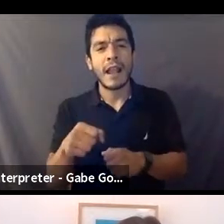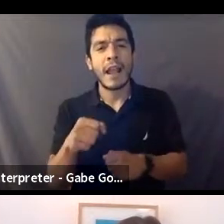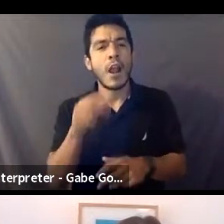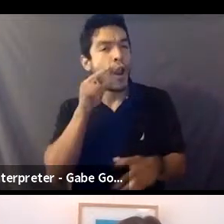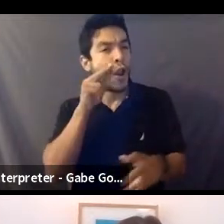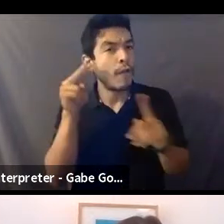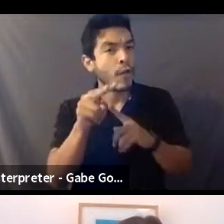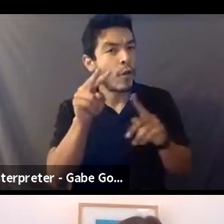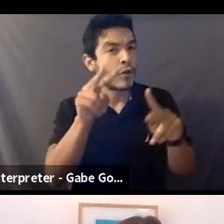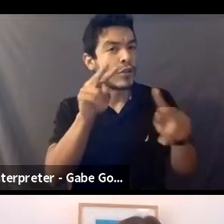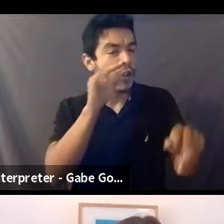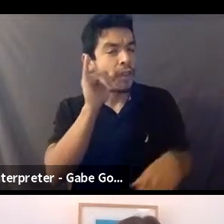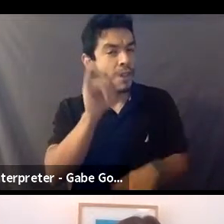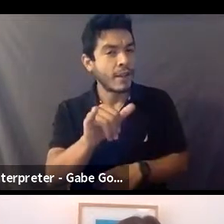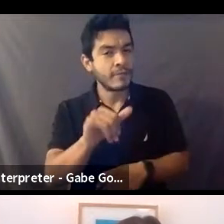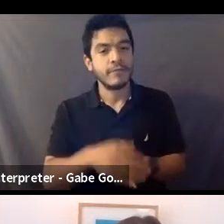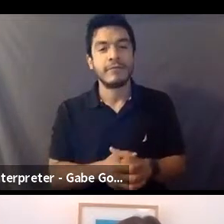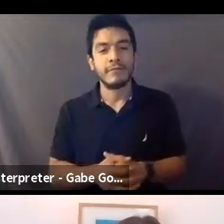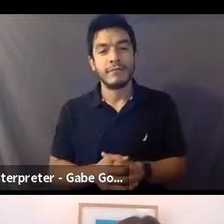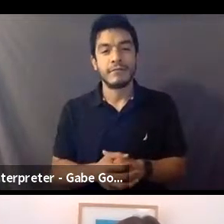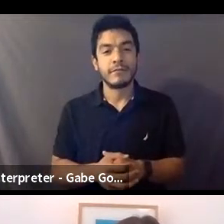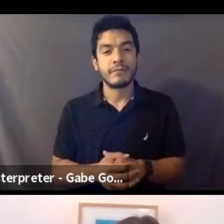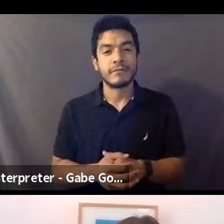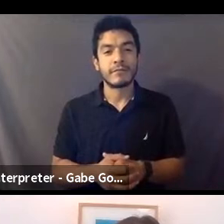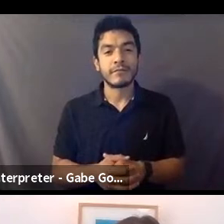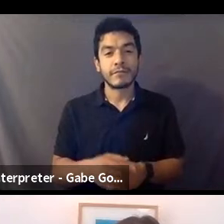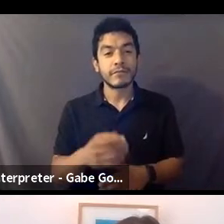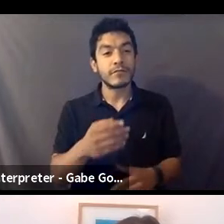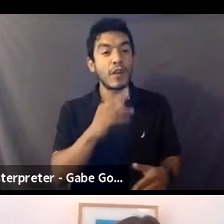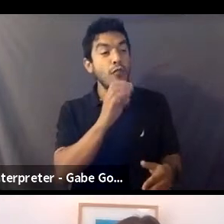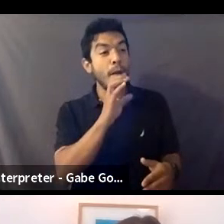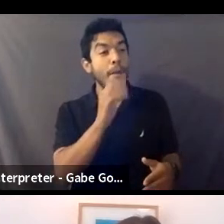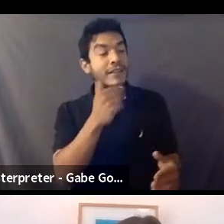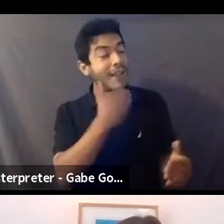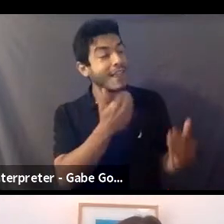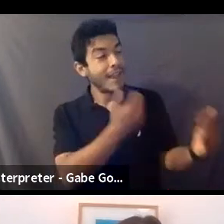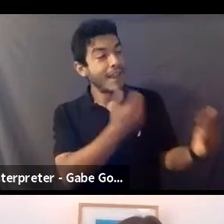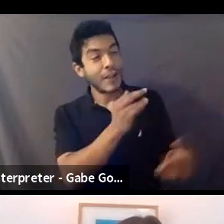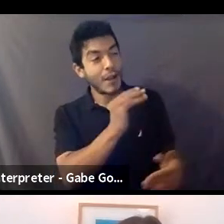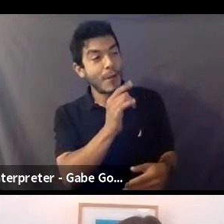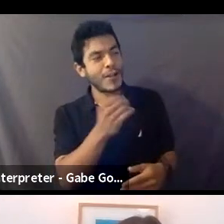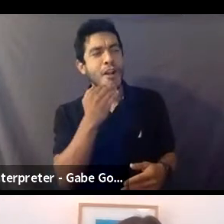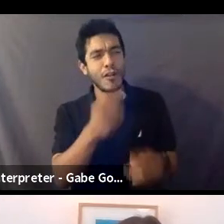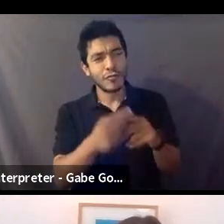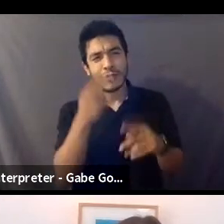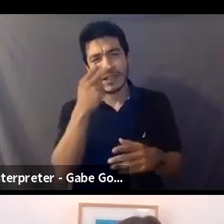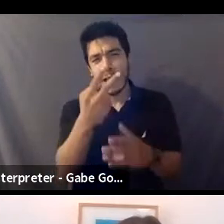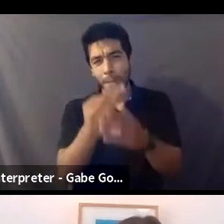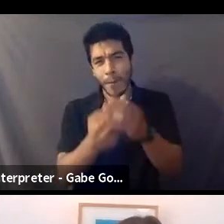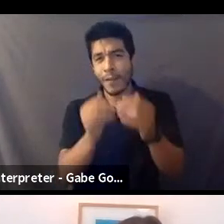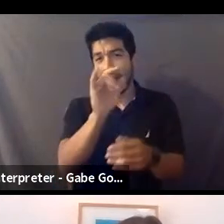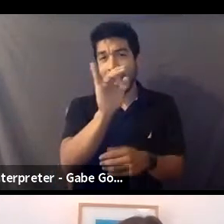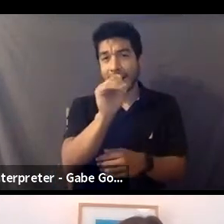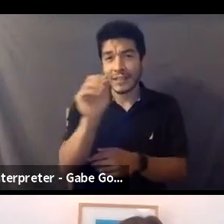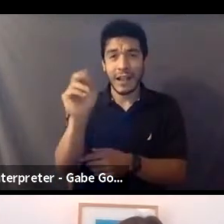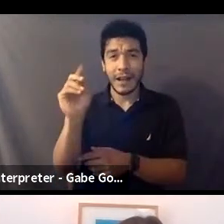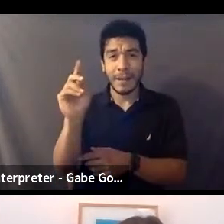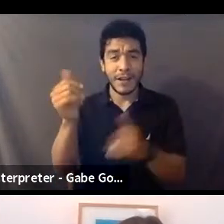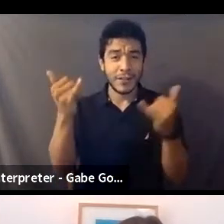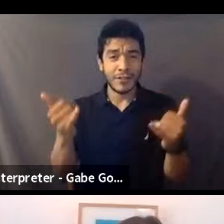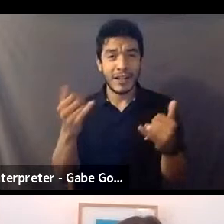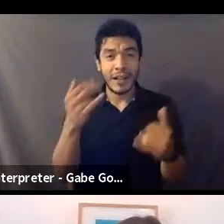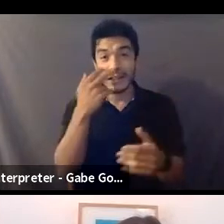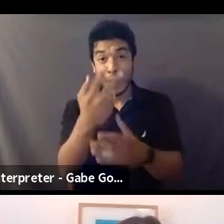Uh, thank you, Gabrielle. And it's, it's good to, uh, see you, Alicia and Amanda today. Um, seeing you here today